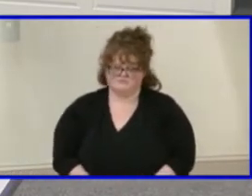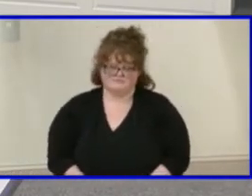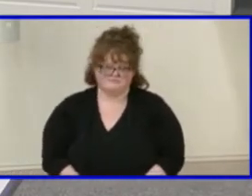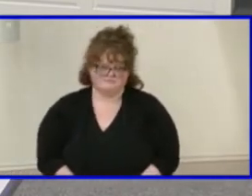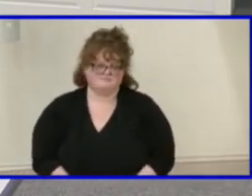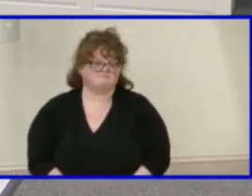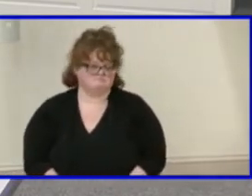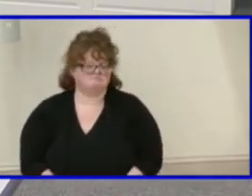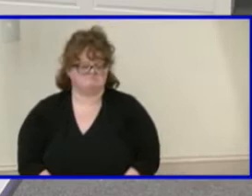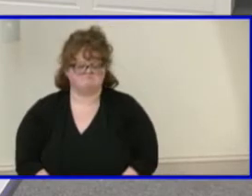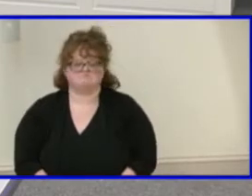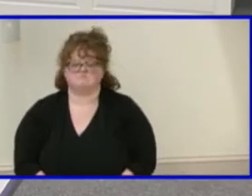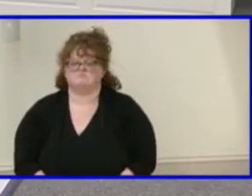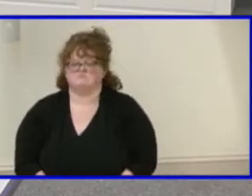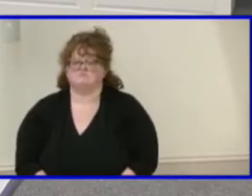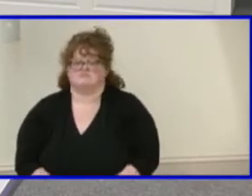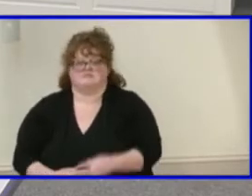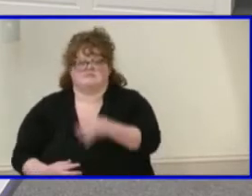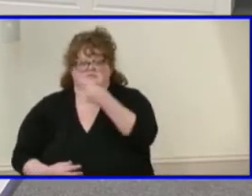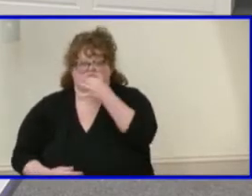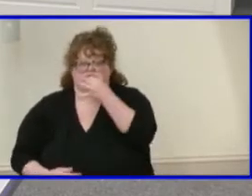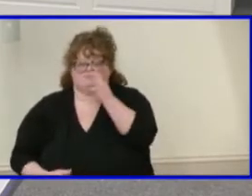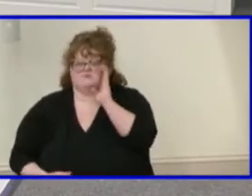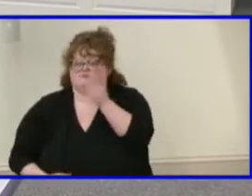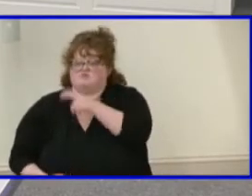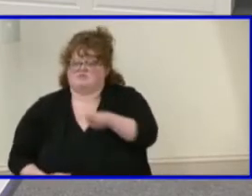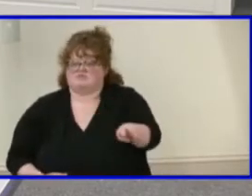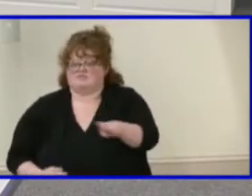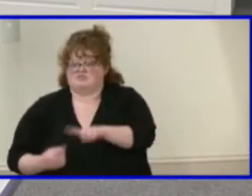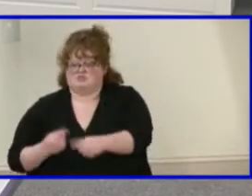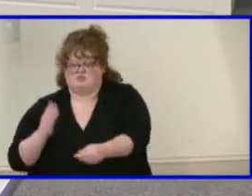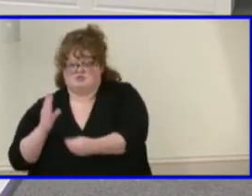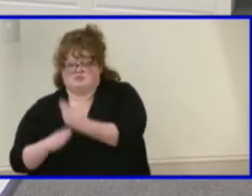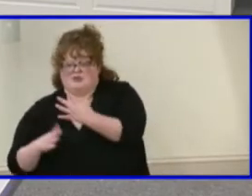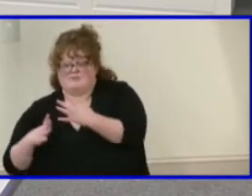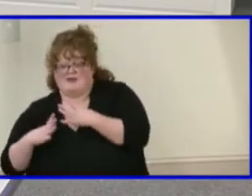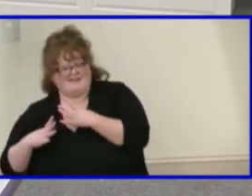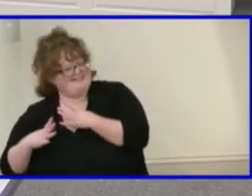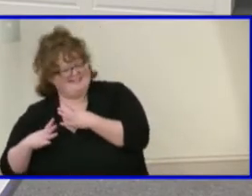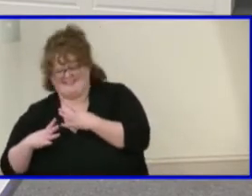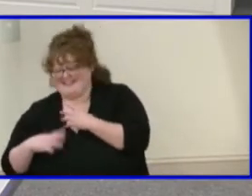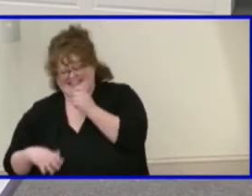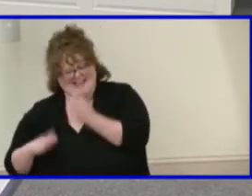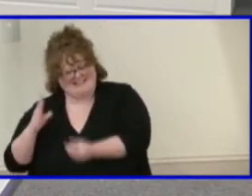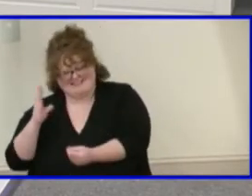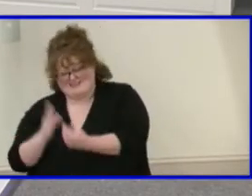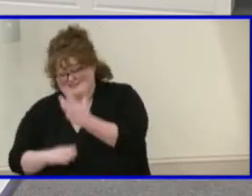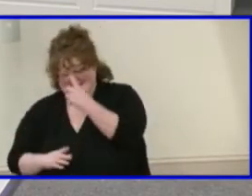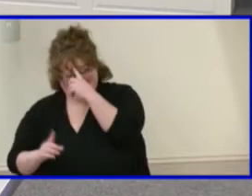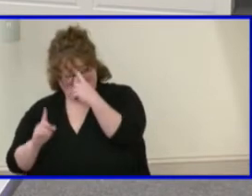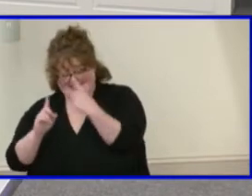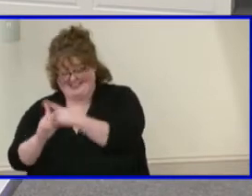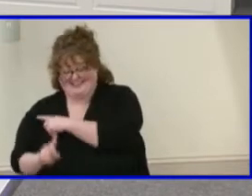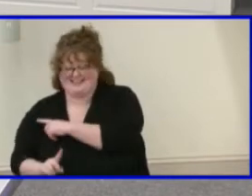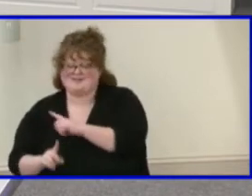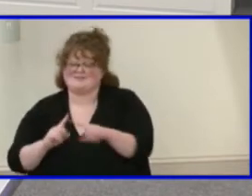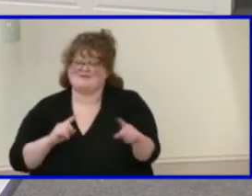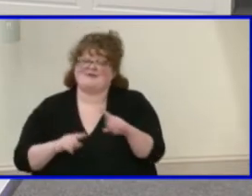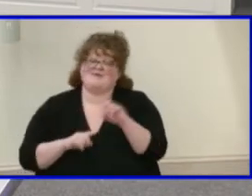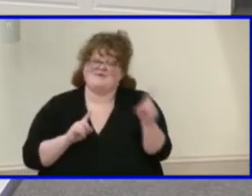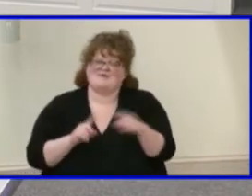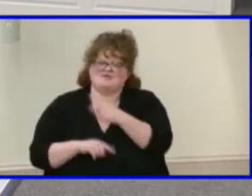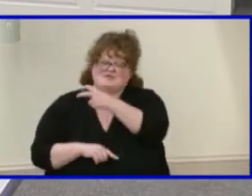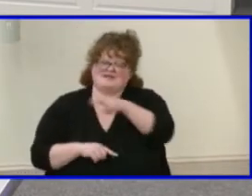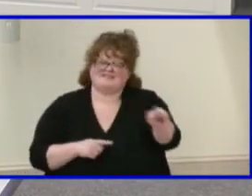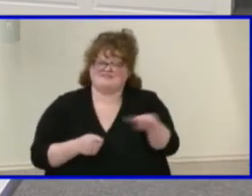As we transition into spring break, I wish we were in spring. That's wishful thinking. But as we transition